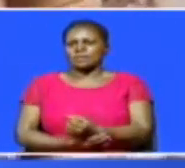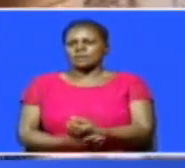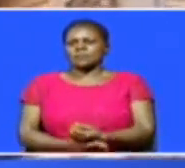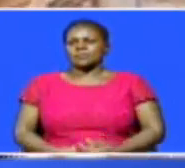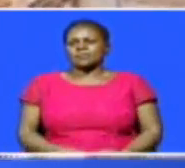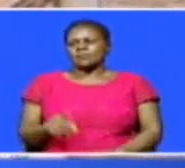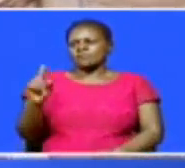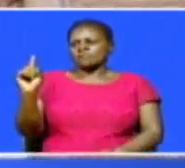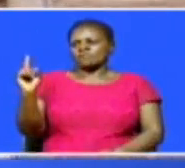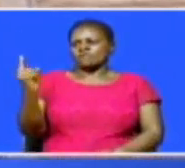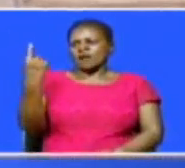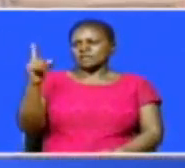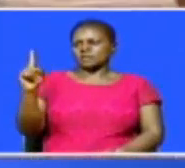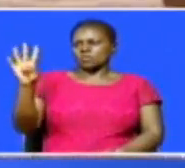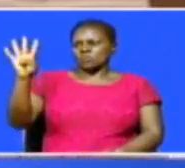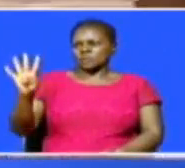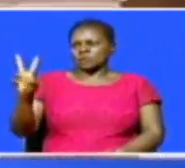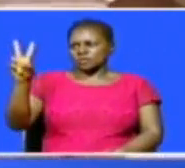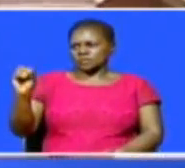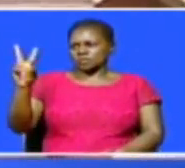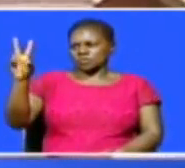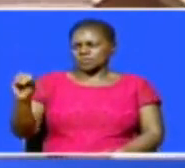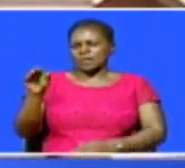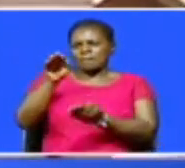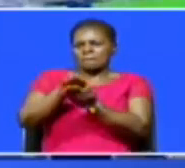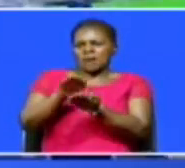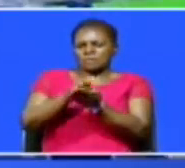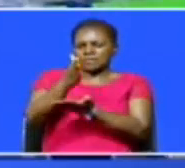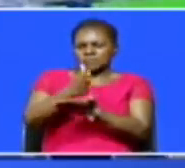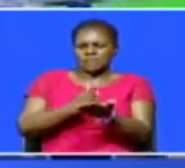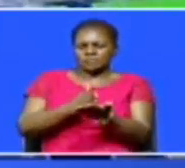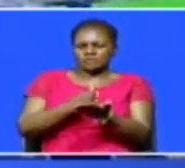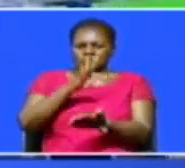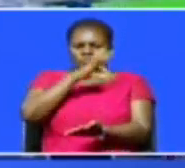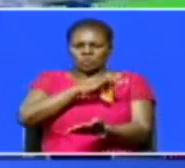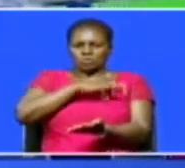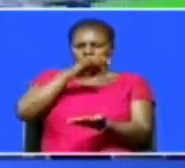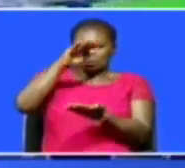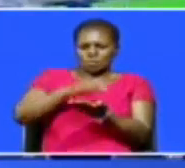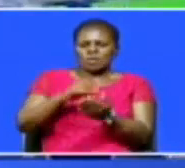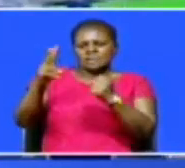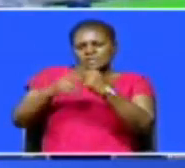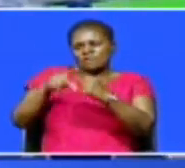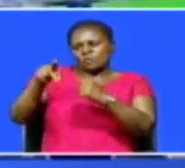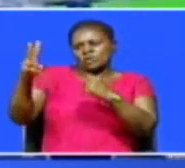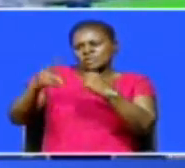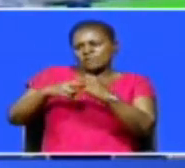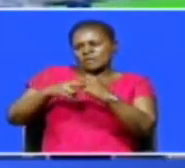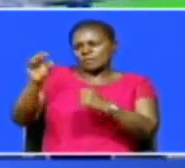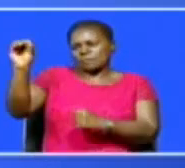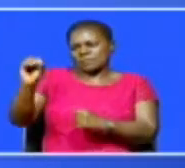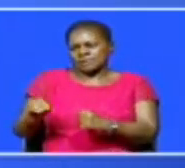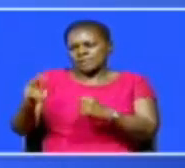For the first quarter of 2020, the banking sector's profit dropped by 7.7%, recording